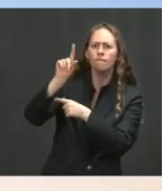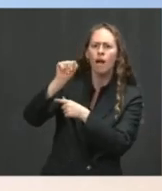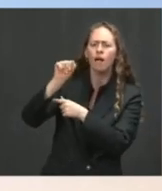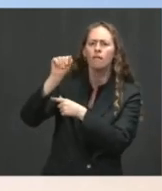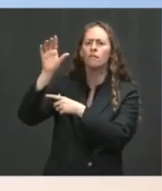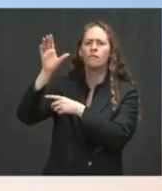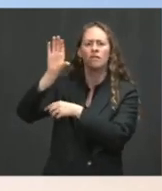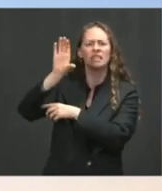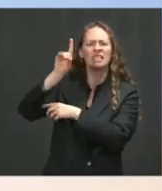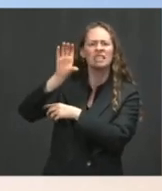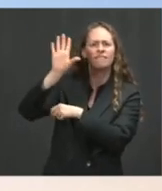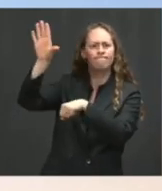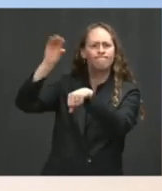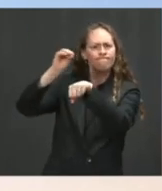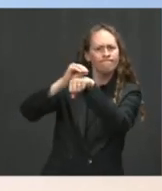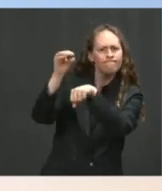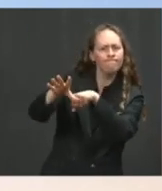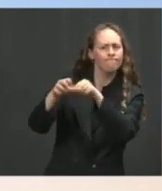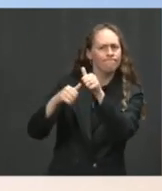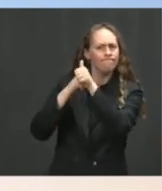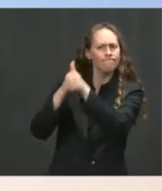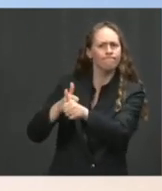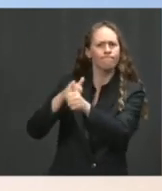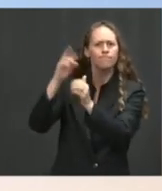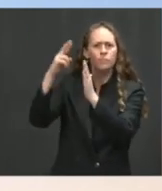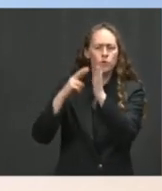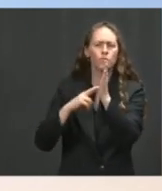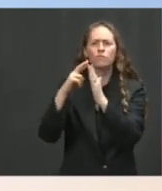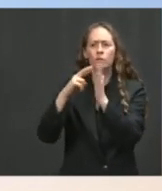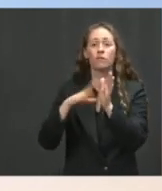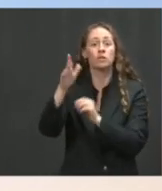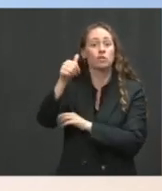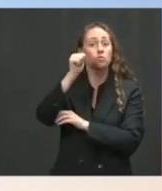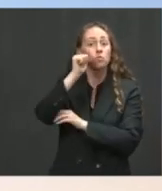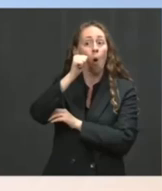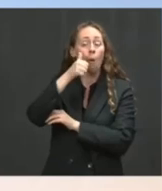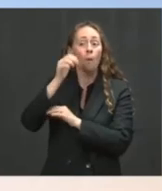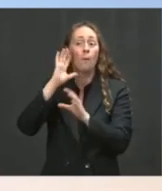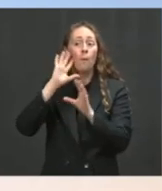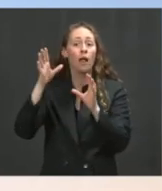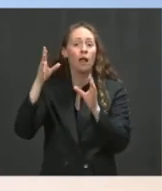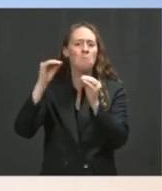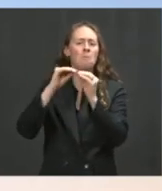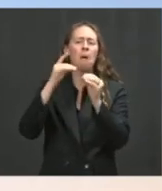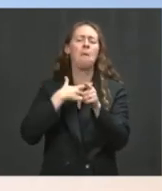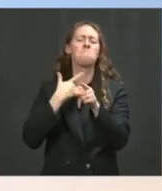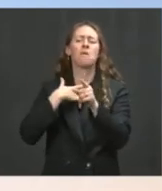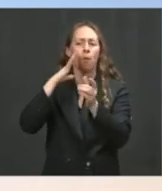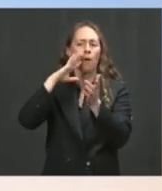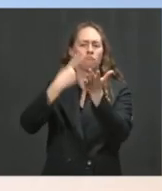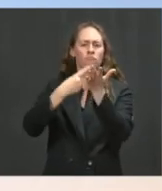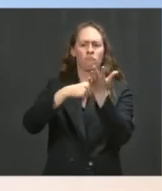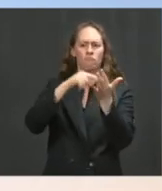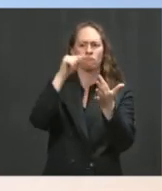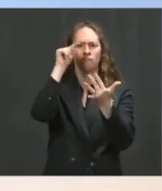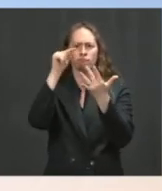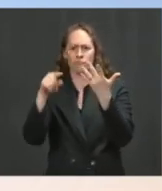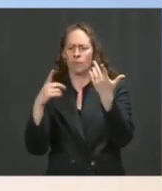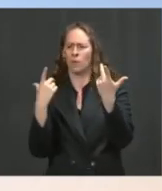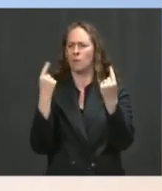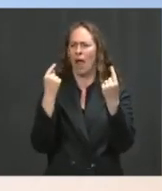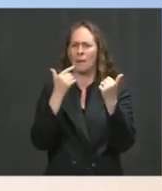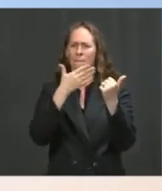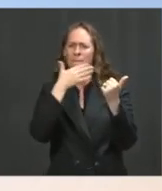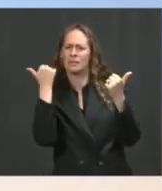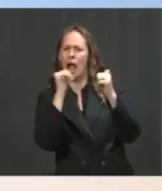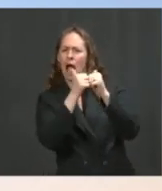hear from them is that we are going to follow some of the best practices we have used to date, which is providing access, providing